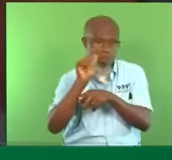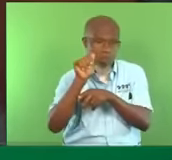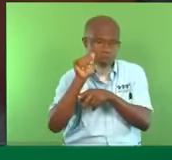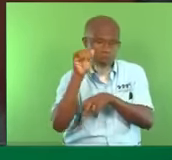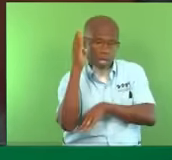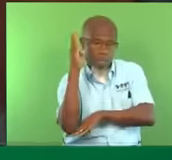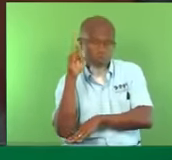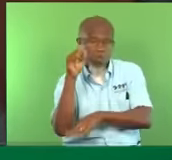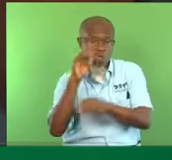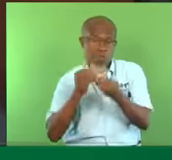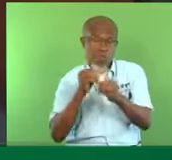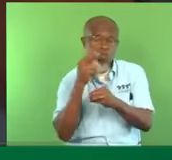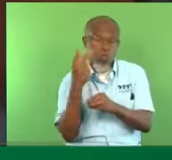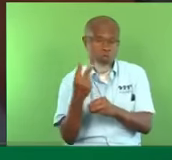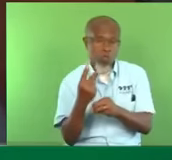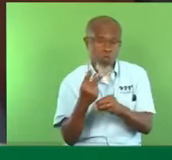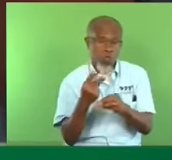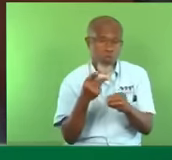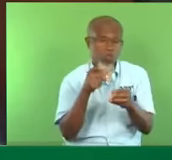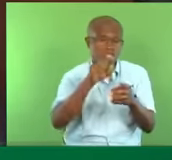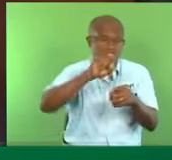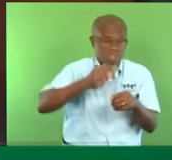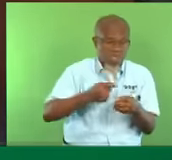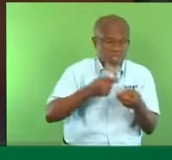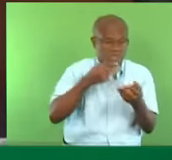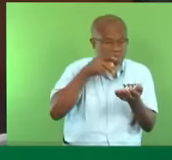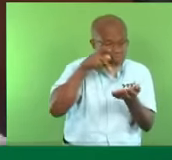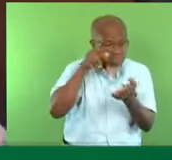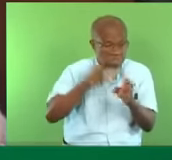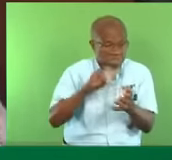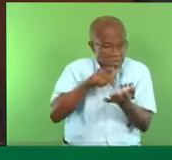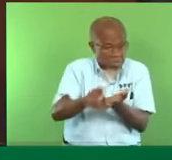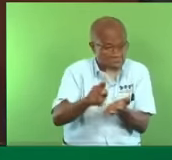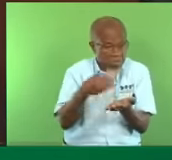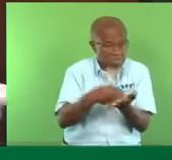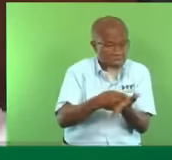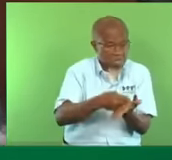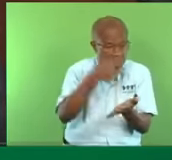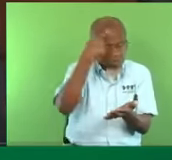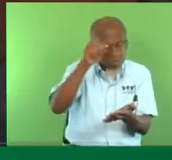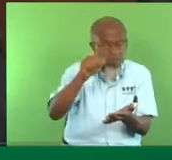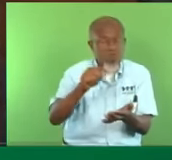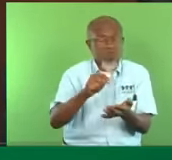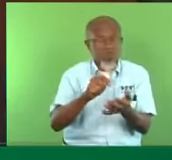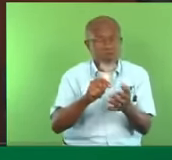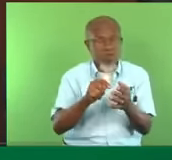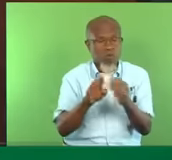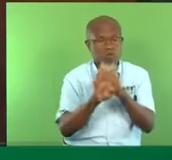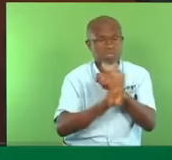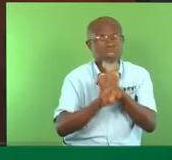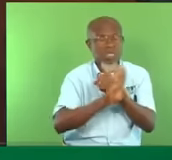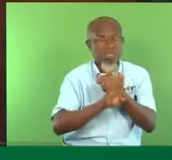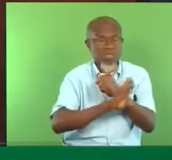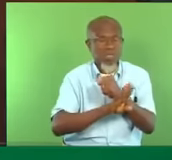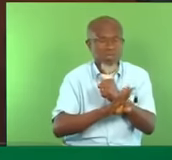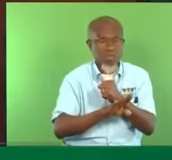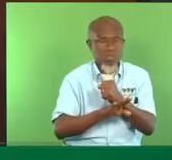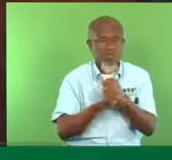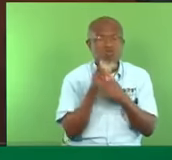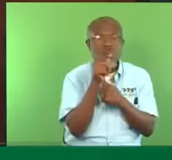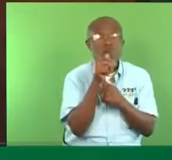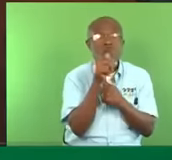to pay hundreds of thousands for protection. Some flee community. Others want lockdown. This is the work of gangs.